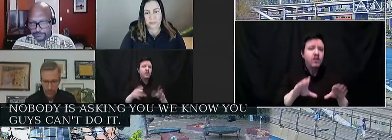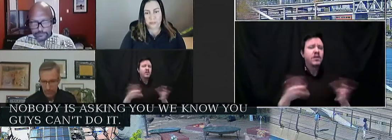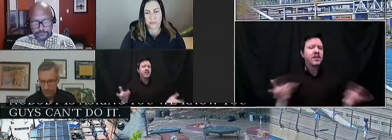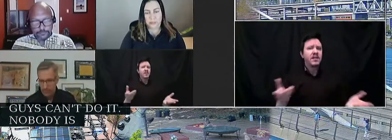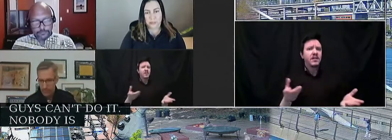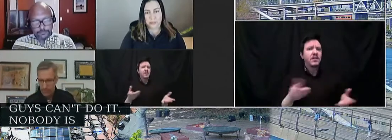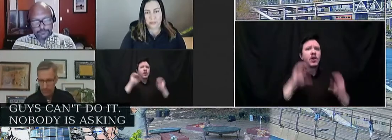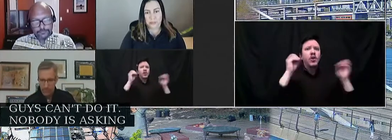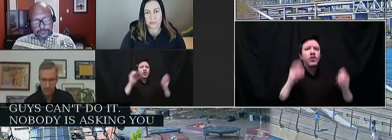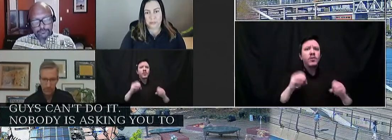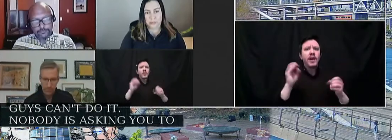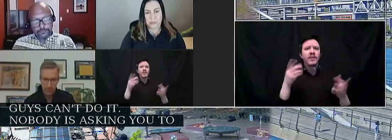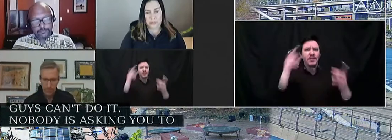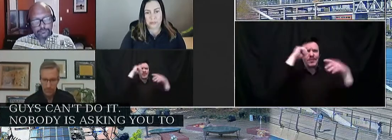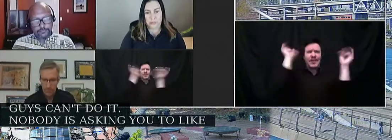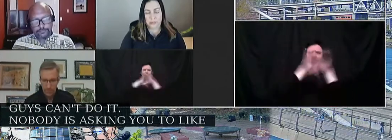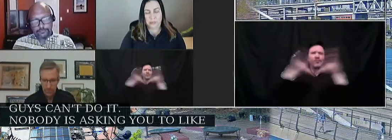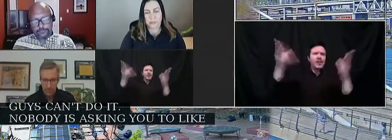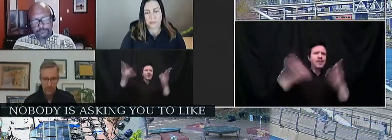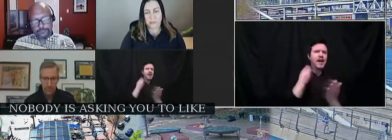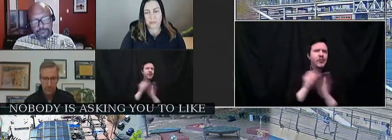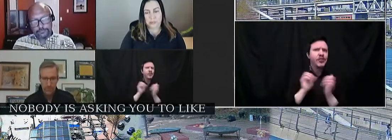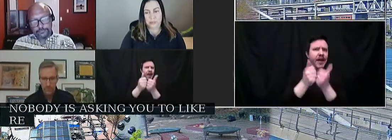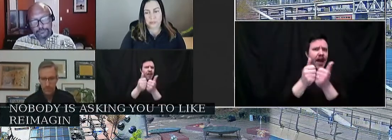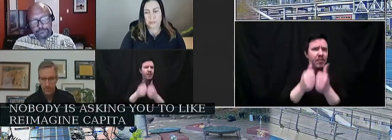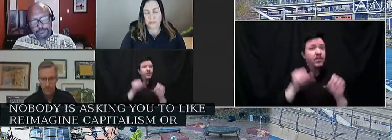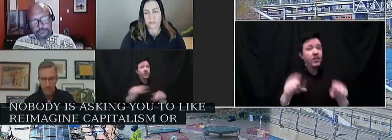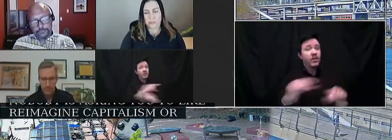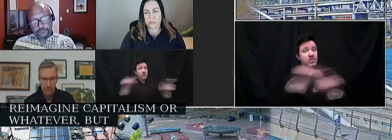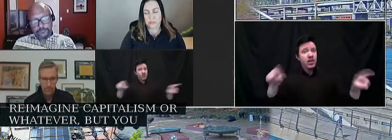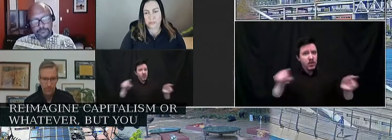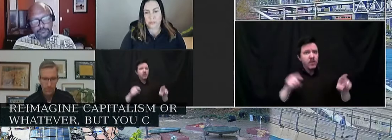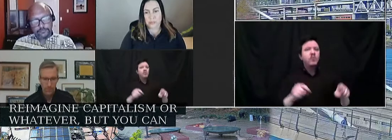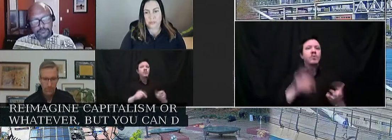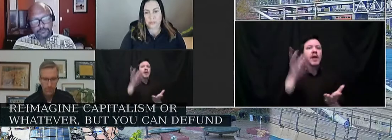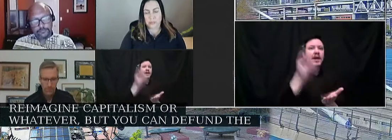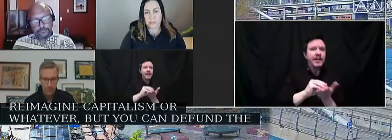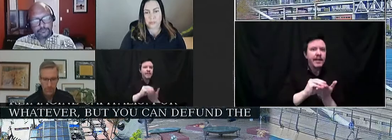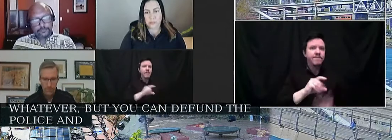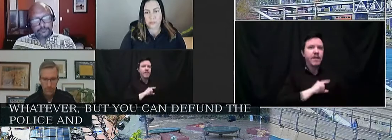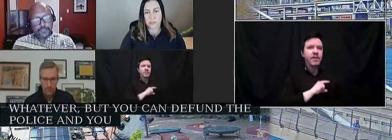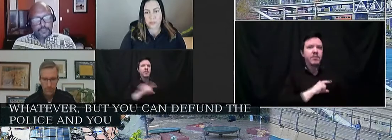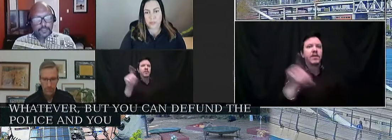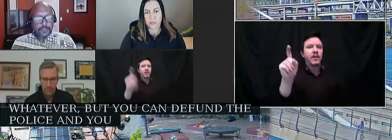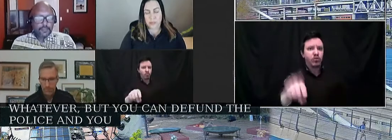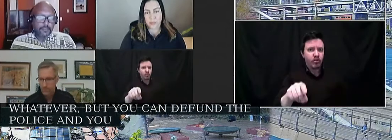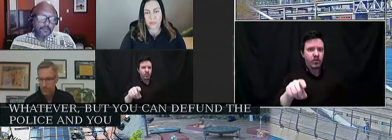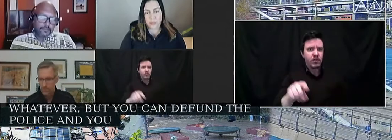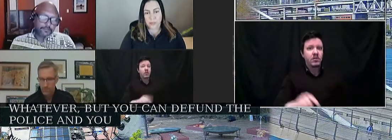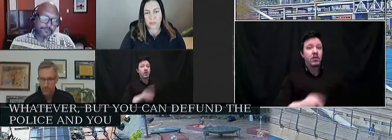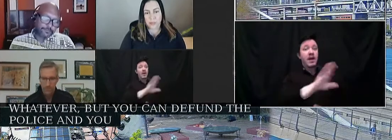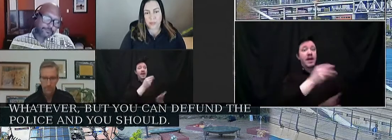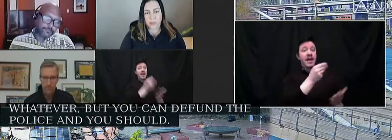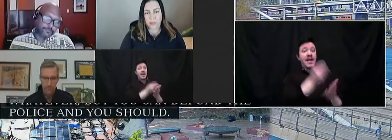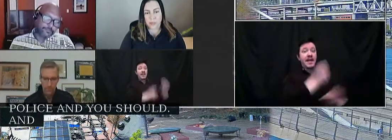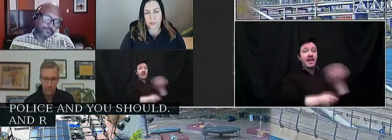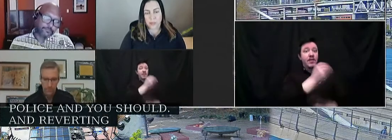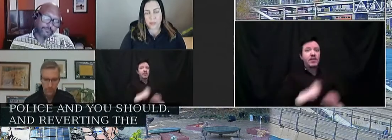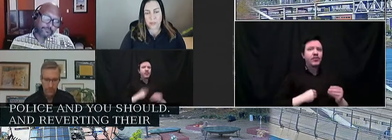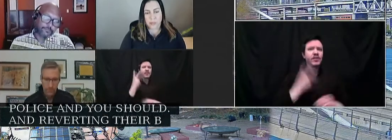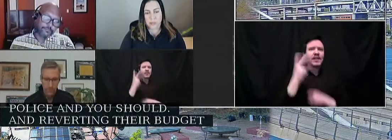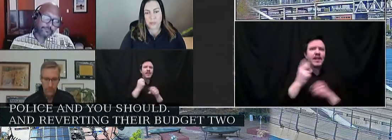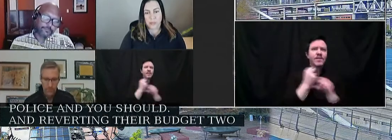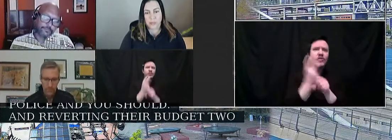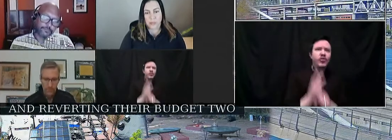to like reimagine capitalism or whatever, but you can defund the police and you should. And reverting their budget to years is not defunding.